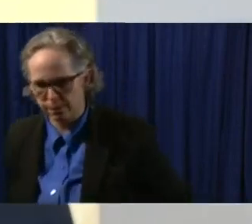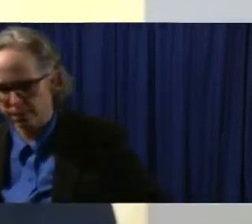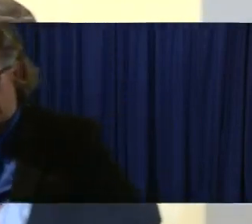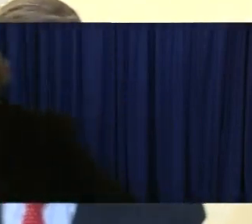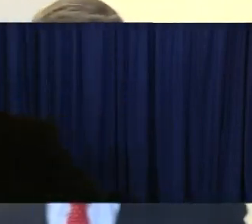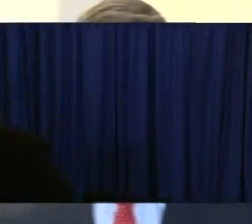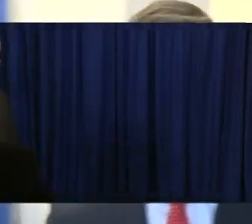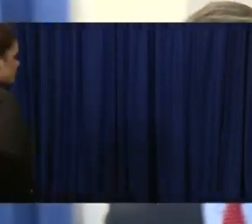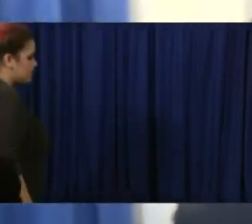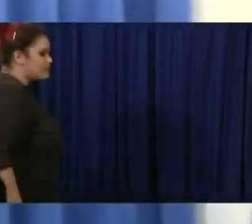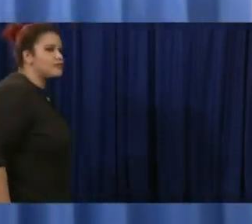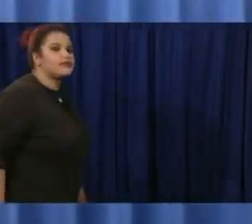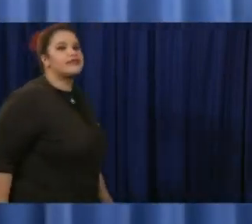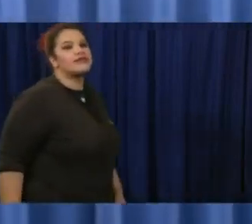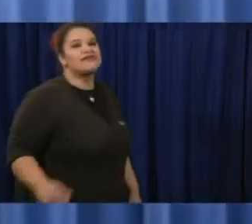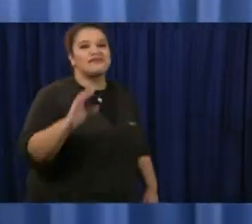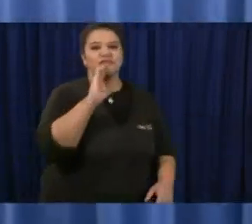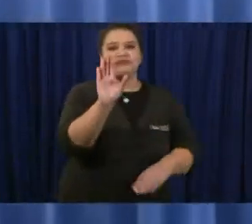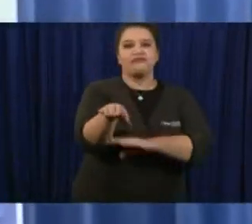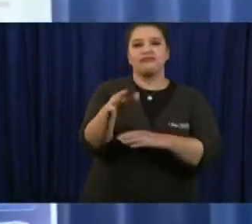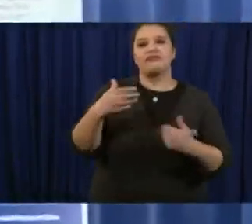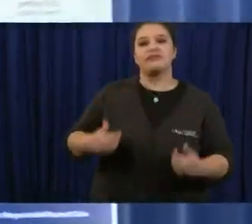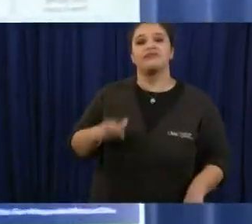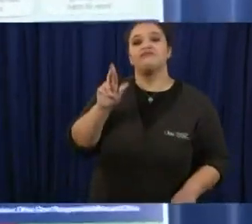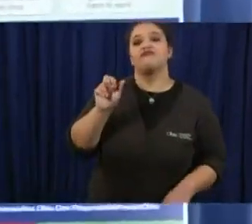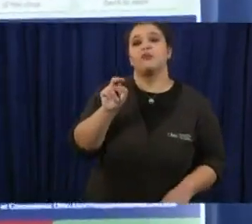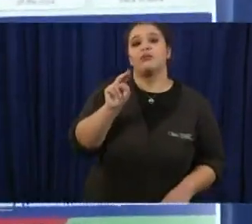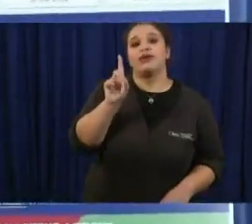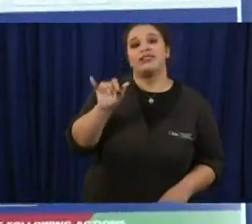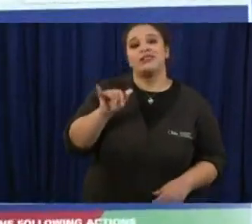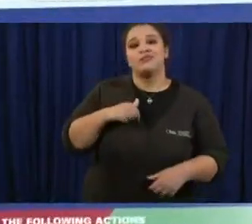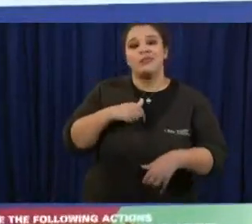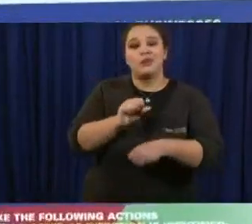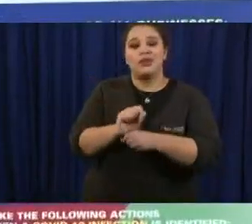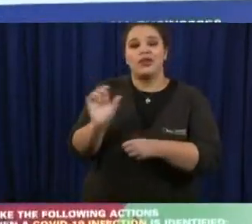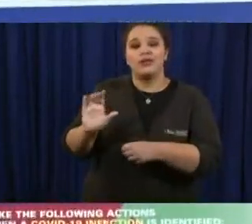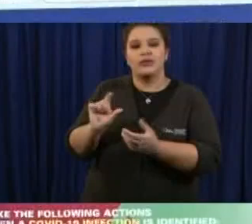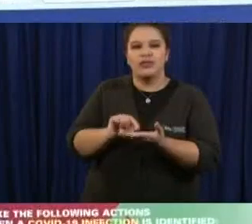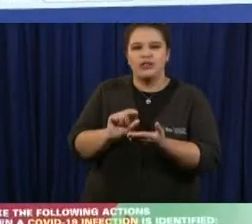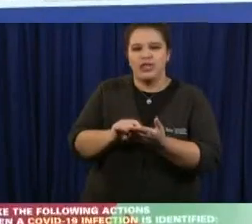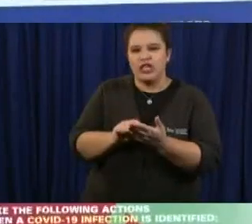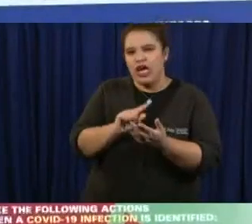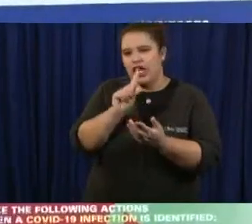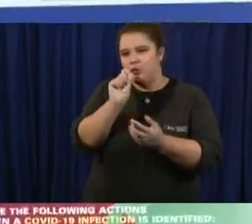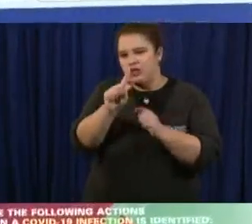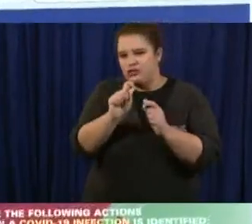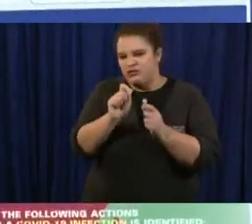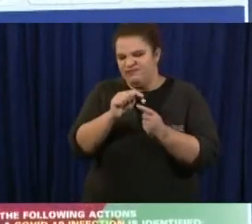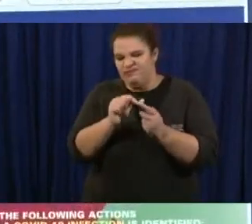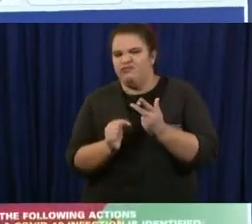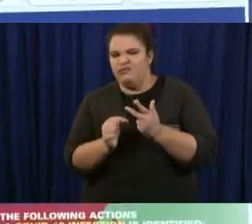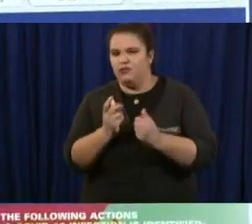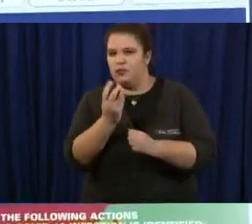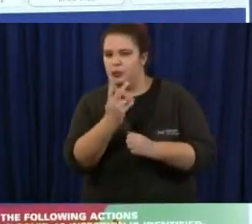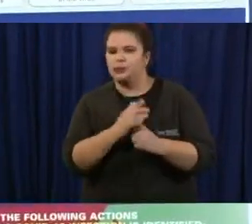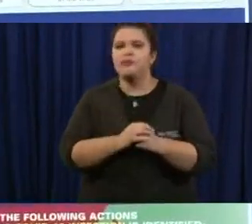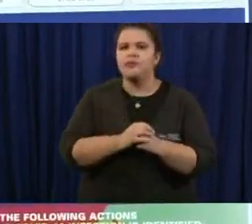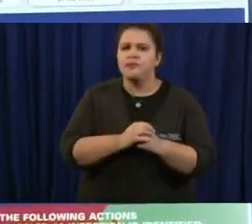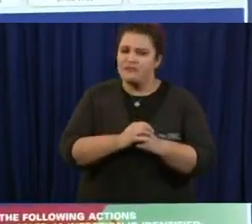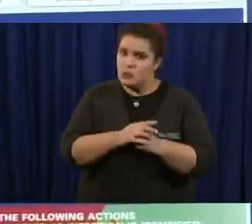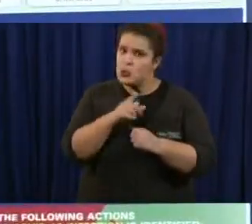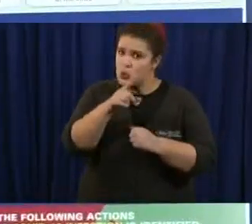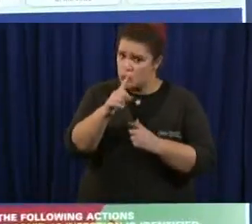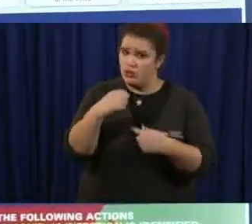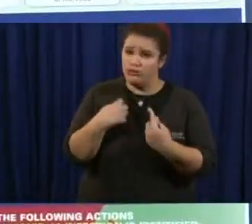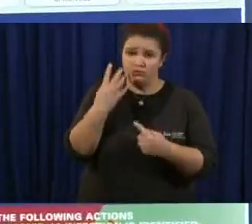good afternoon governor randy ludlow with the columbus dispatch a couple of things you face a lot of pressure